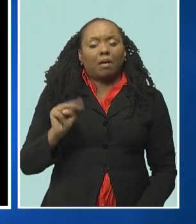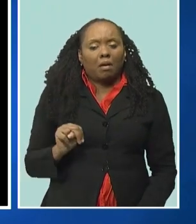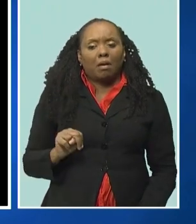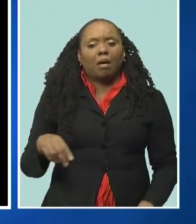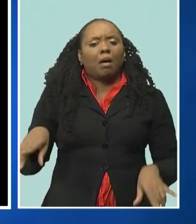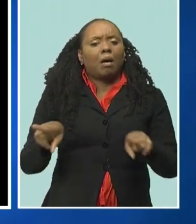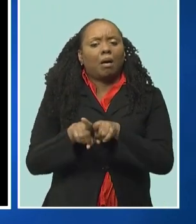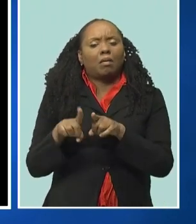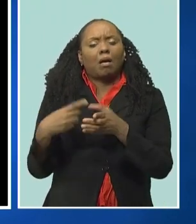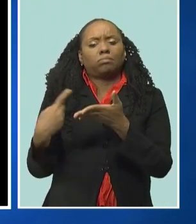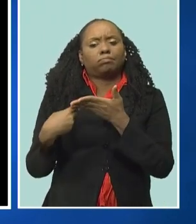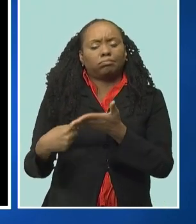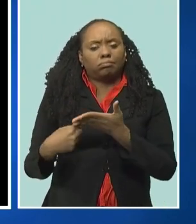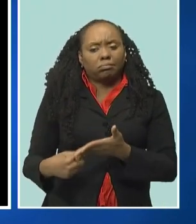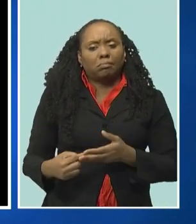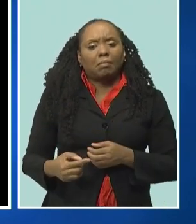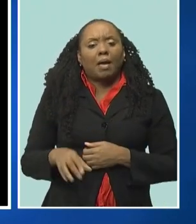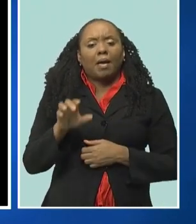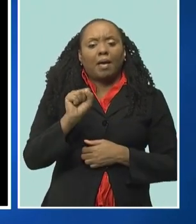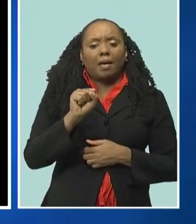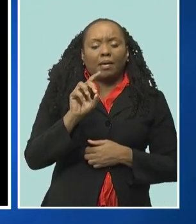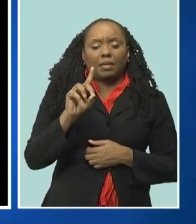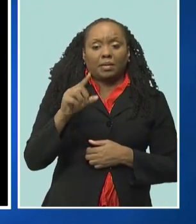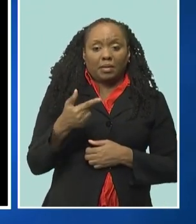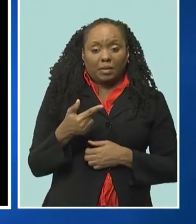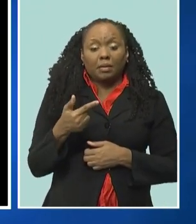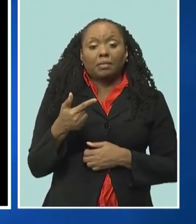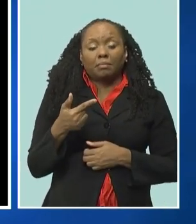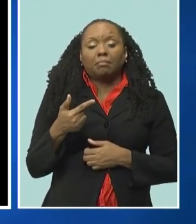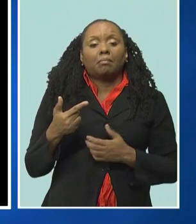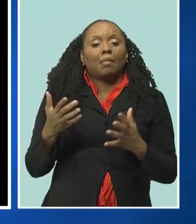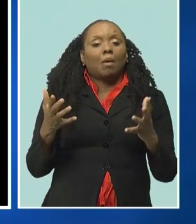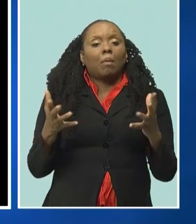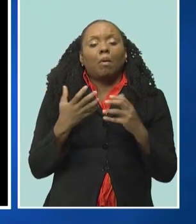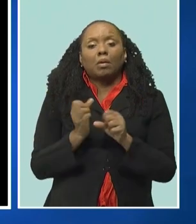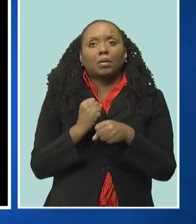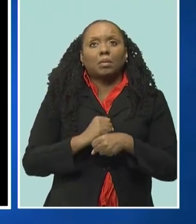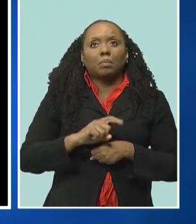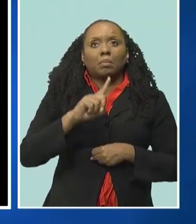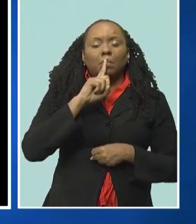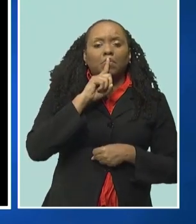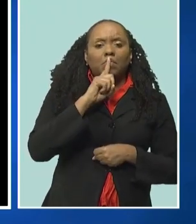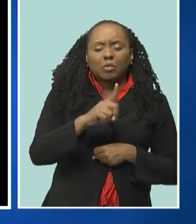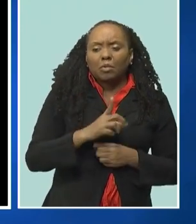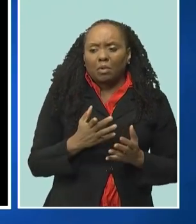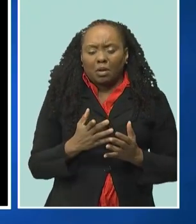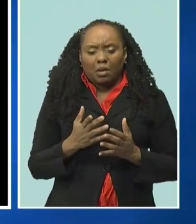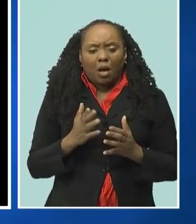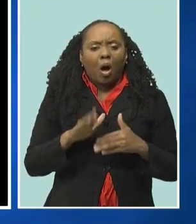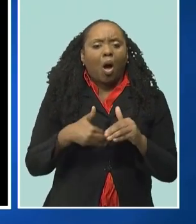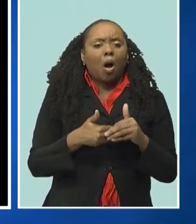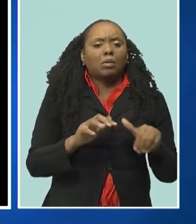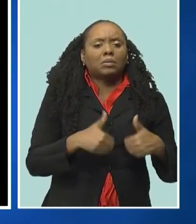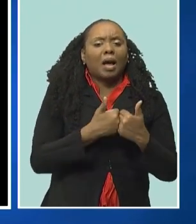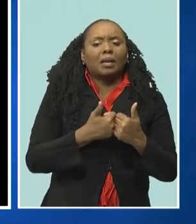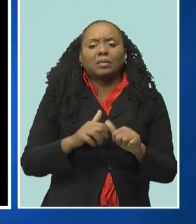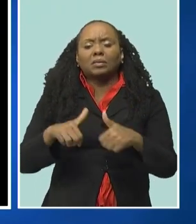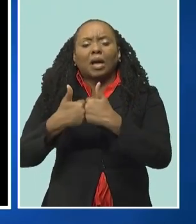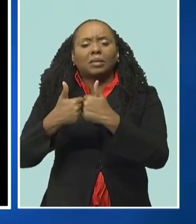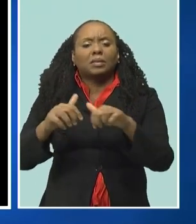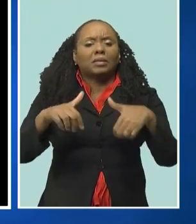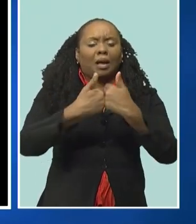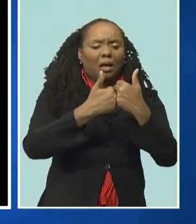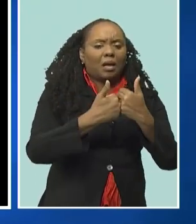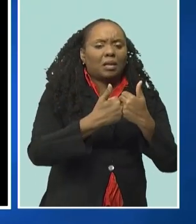Agenda. The SDG stimulus aims to offset challenging market conditions faced by developing countries